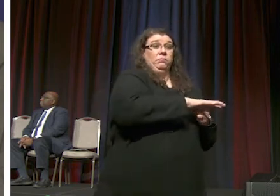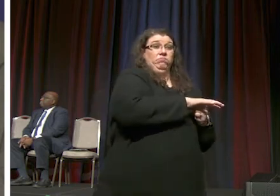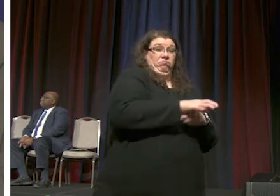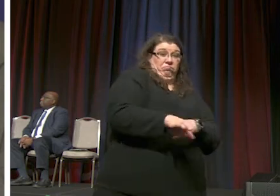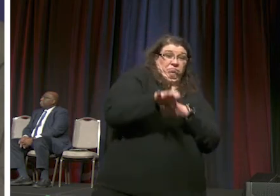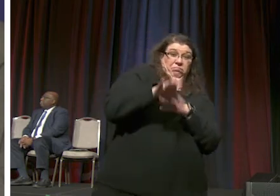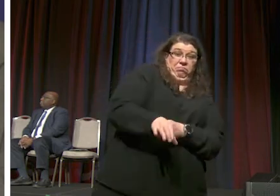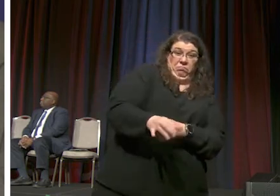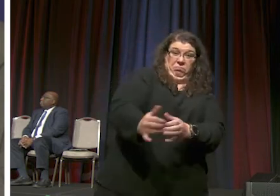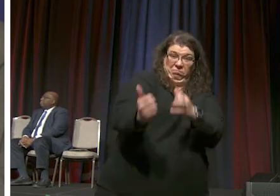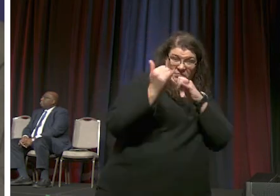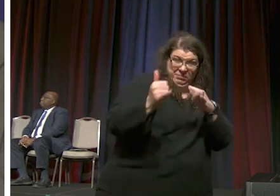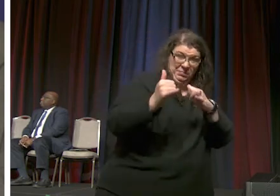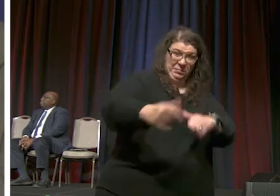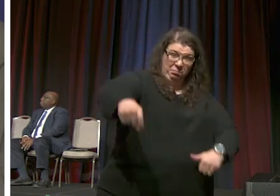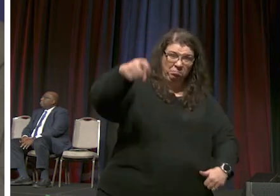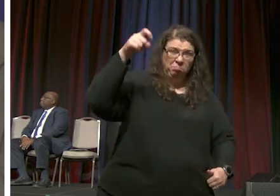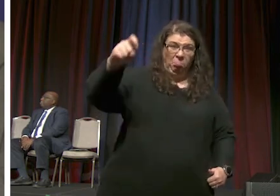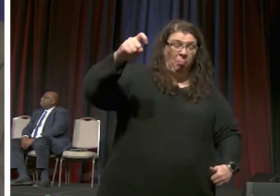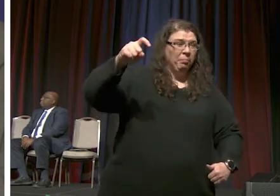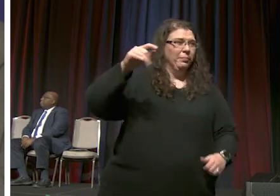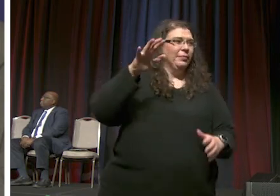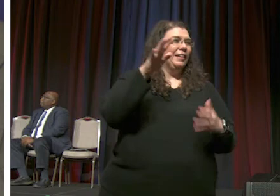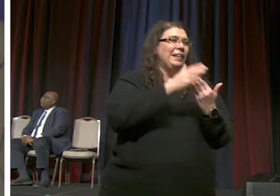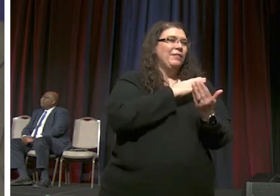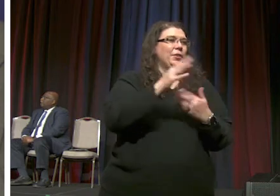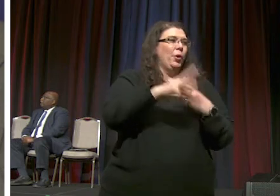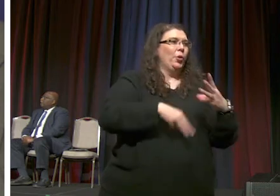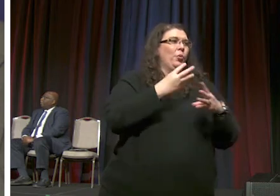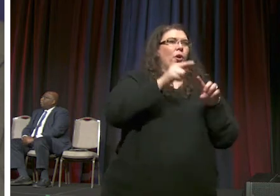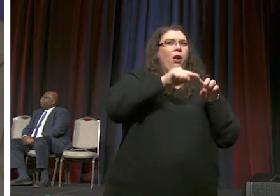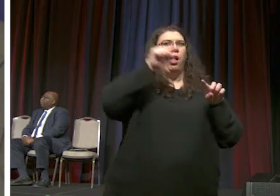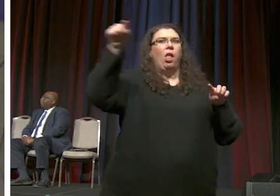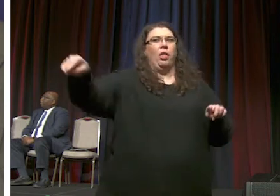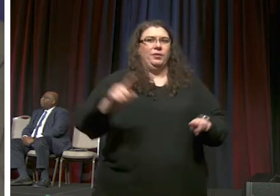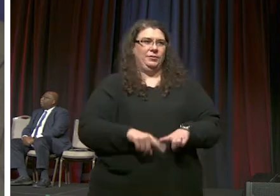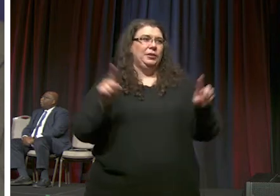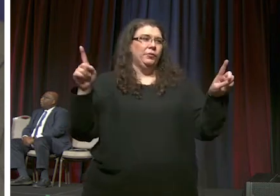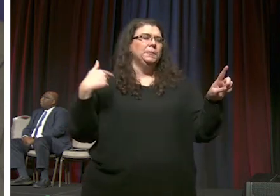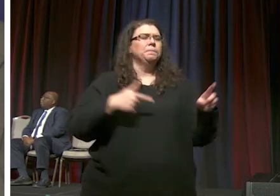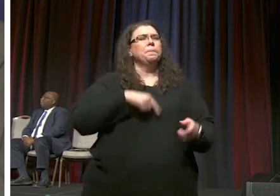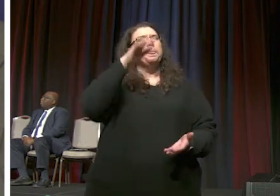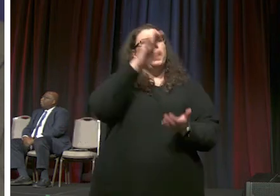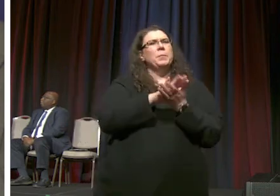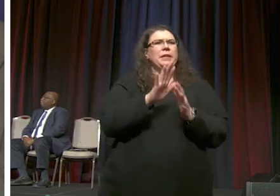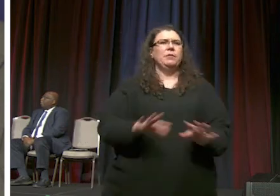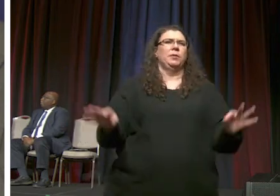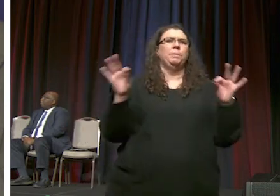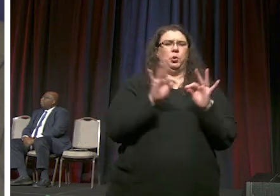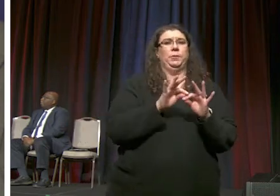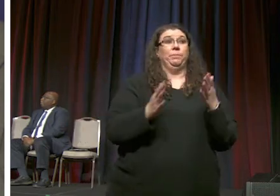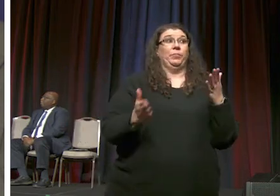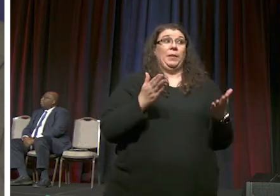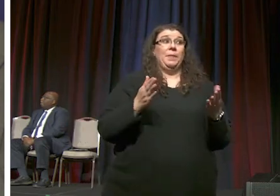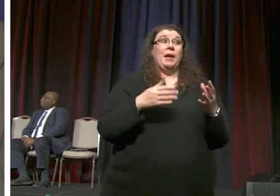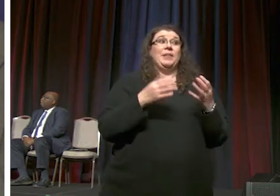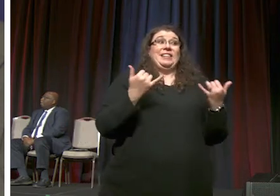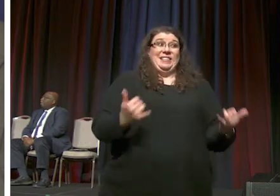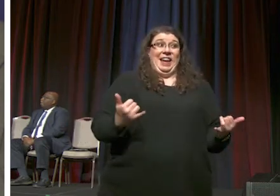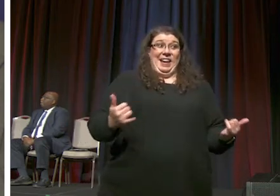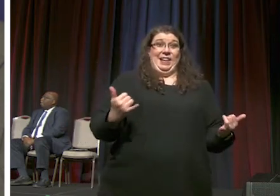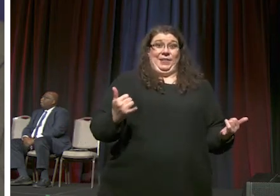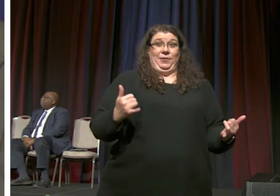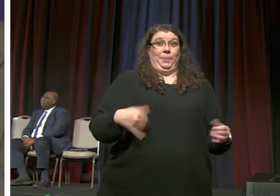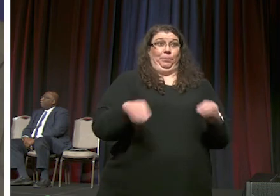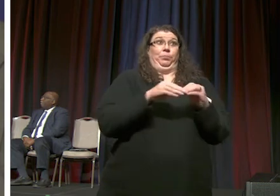organizing ourselves around the world and so we really believe that's important and even maybe more so now given